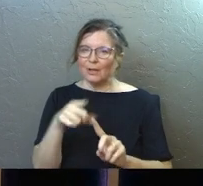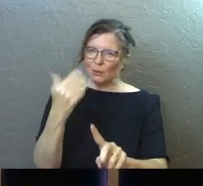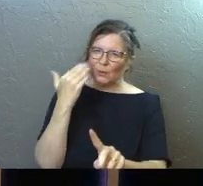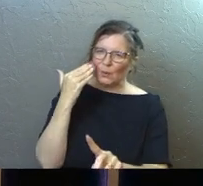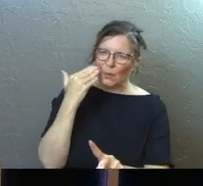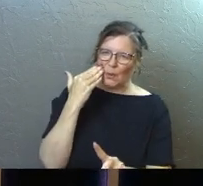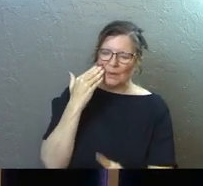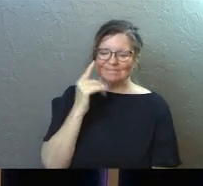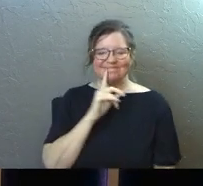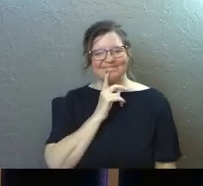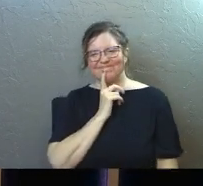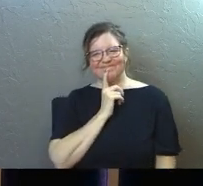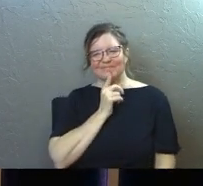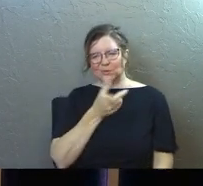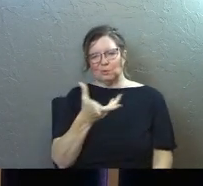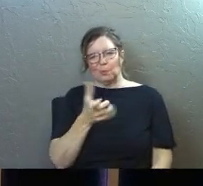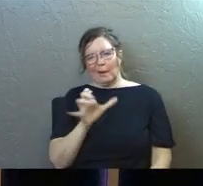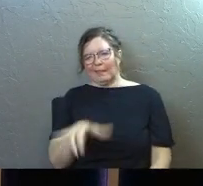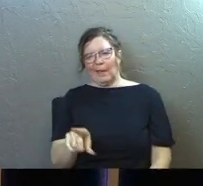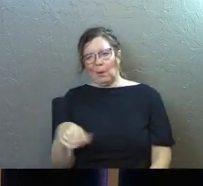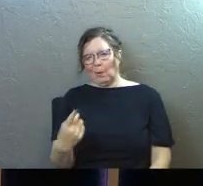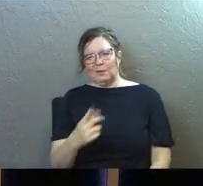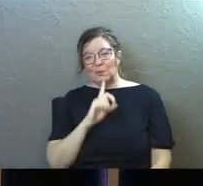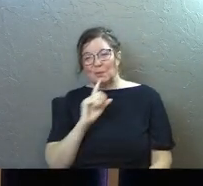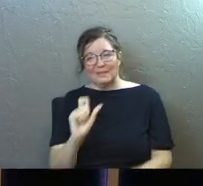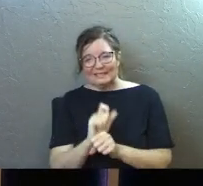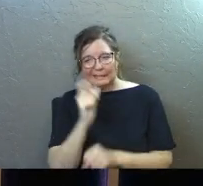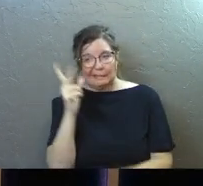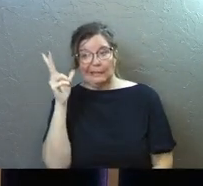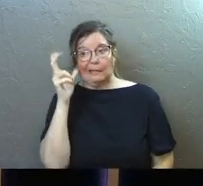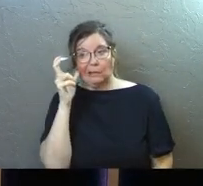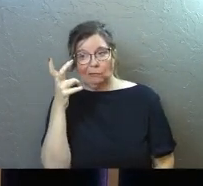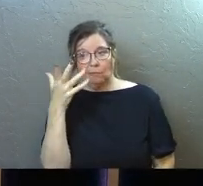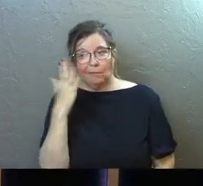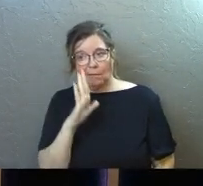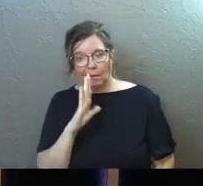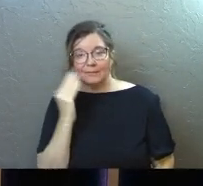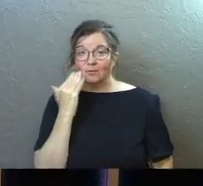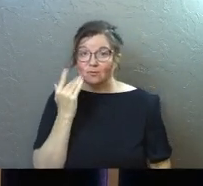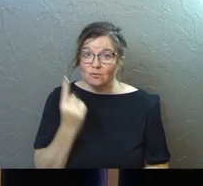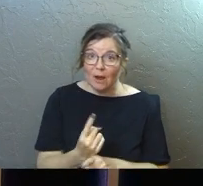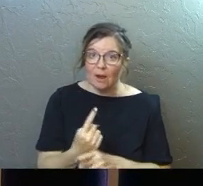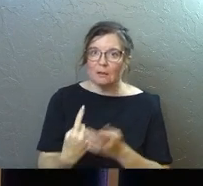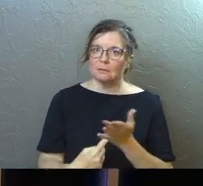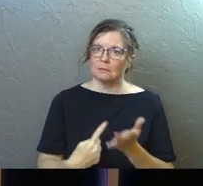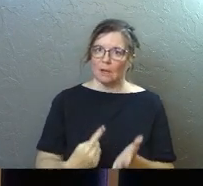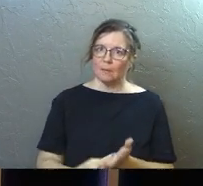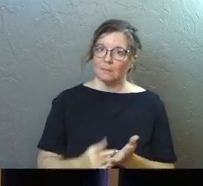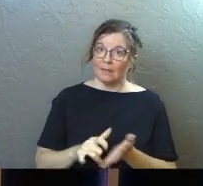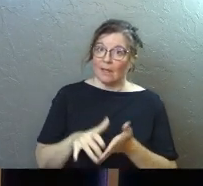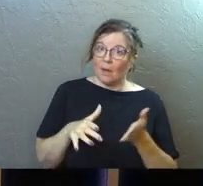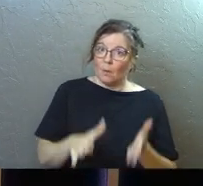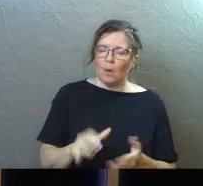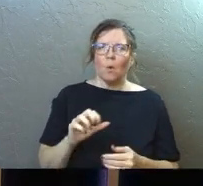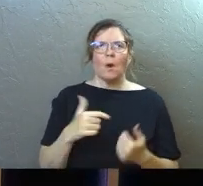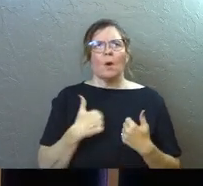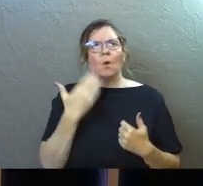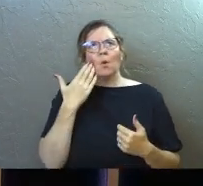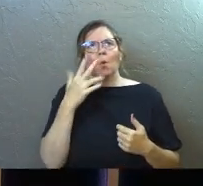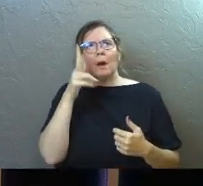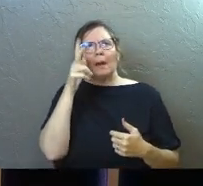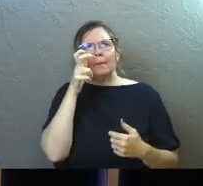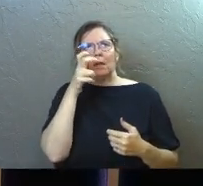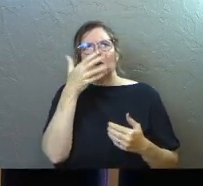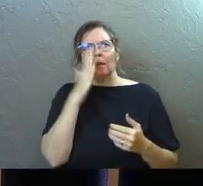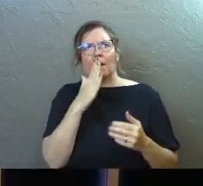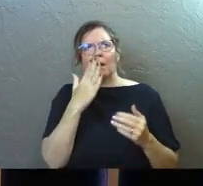know, that's just what you wanted all along, true blood. We know you, right? Like sometimes it goes that way, or how do I know I'm hearing